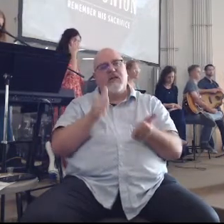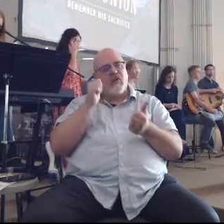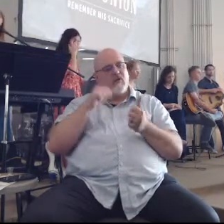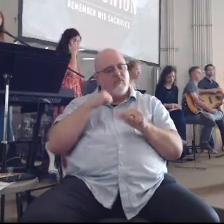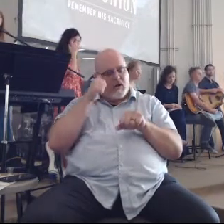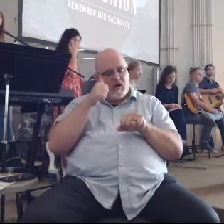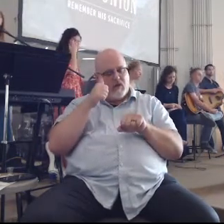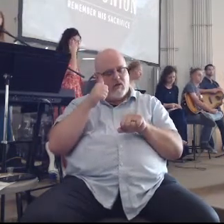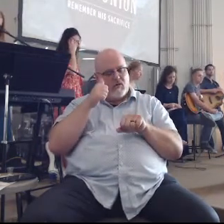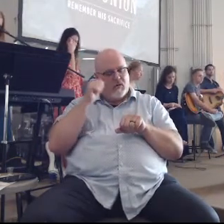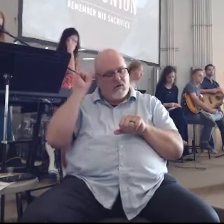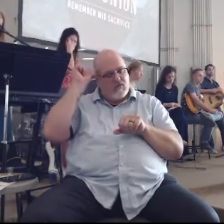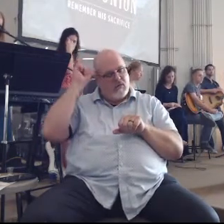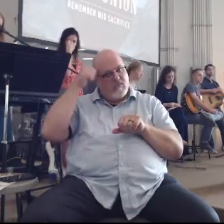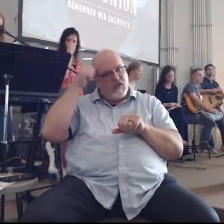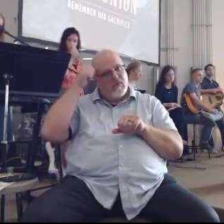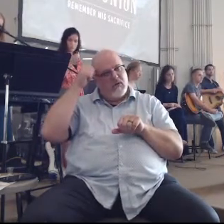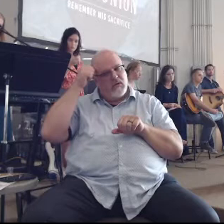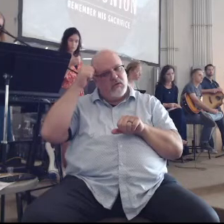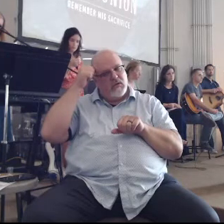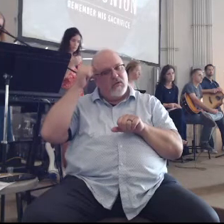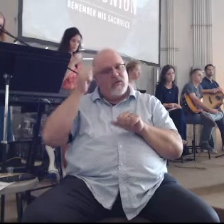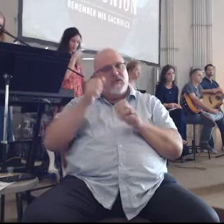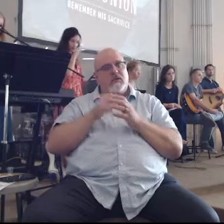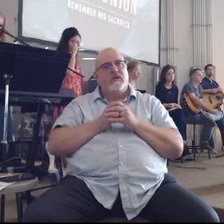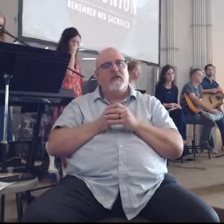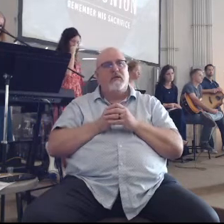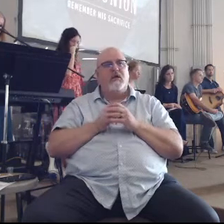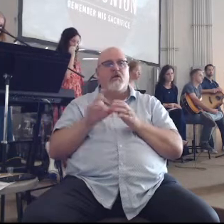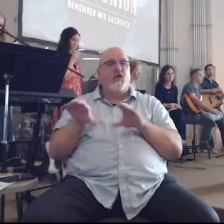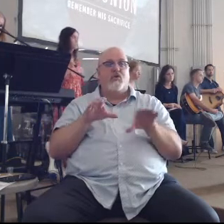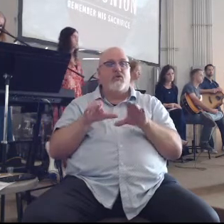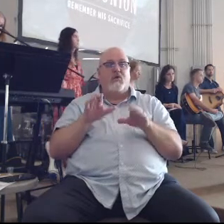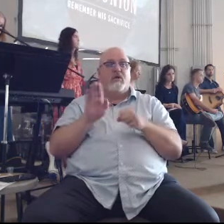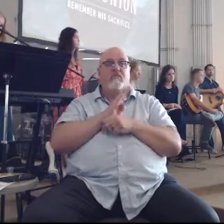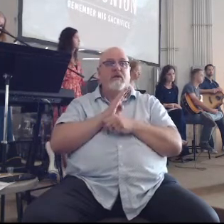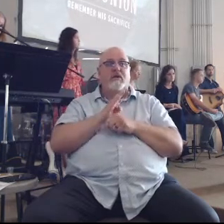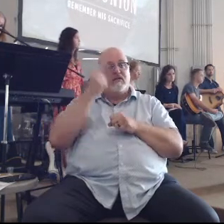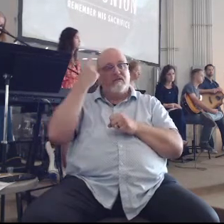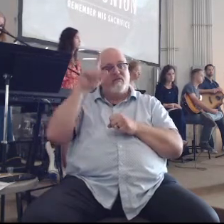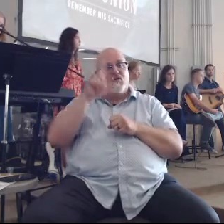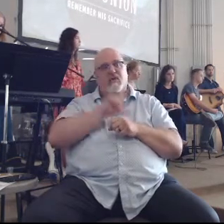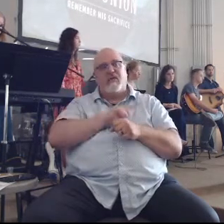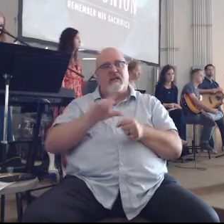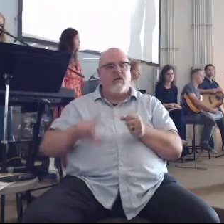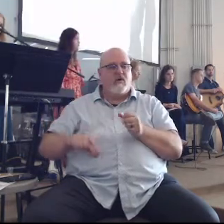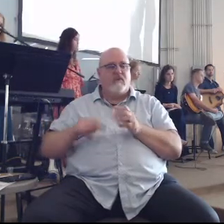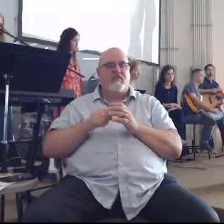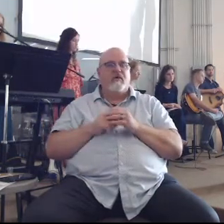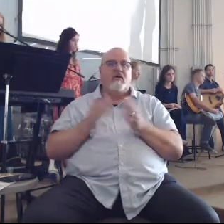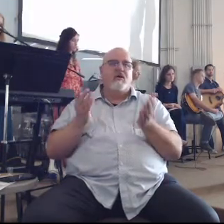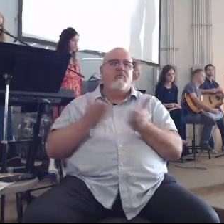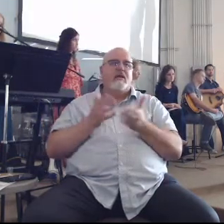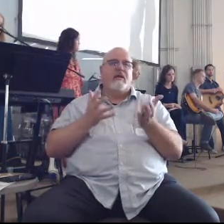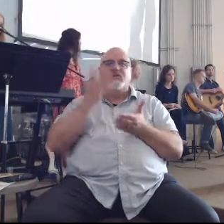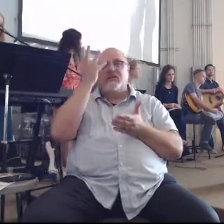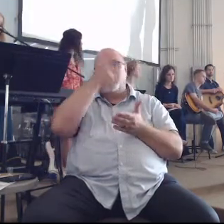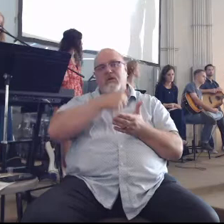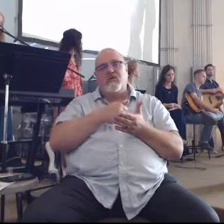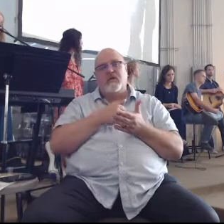remember you're doing business with the Lord but here's the beauty